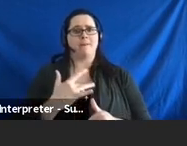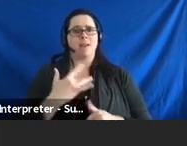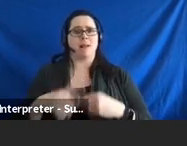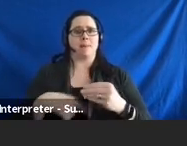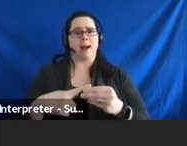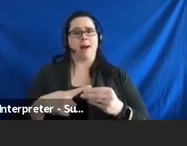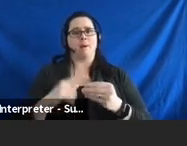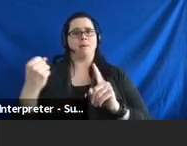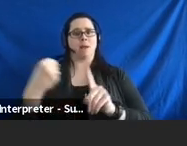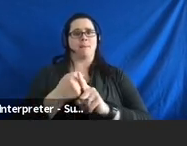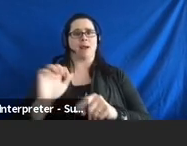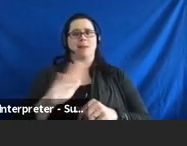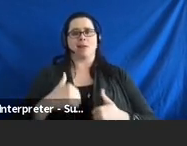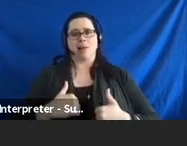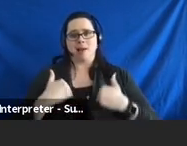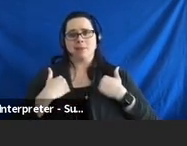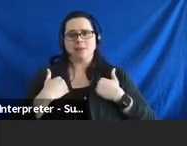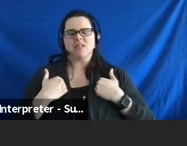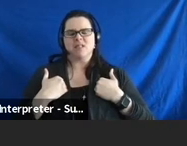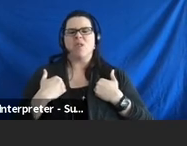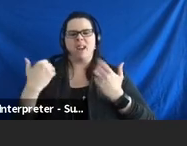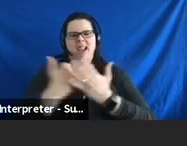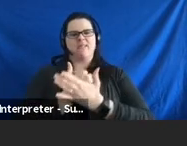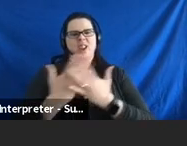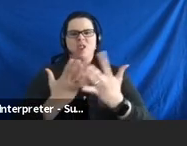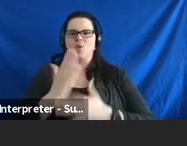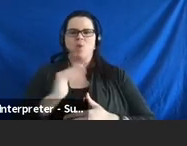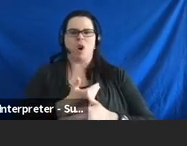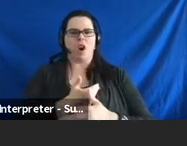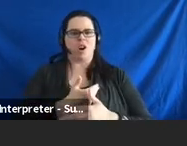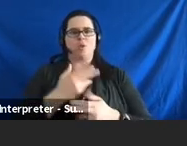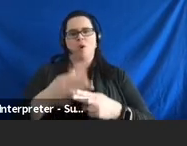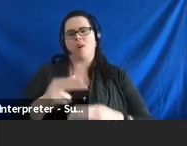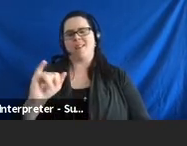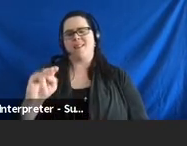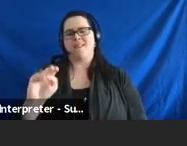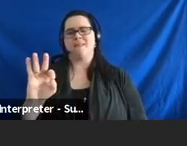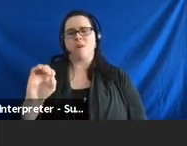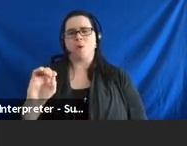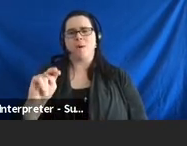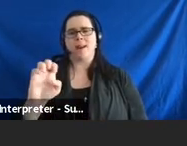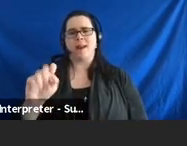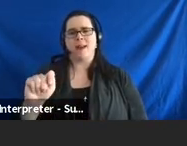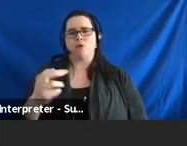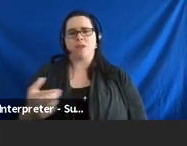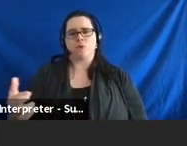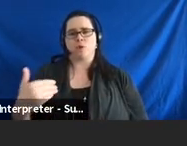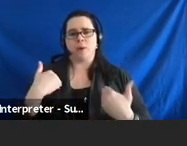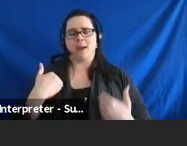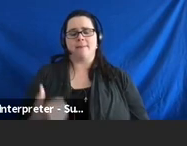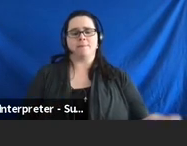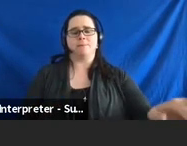how that might impact their lives? So, all of that is through what we call our Infinite resource that we have.